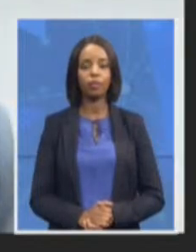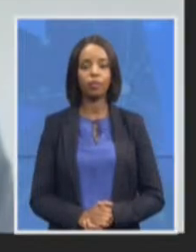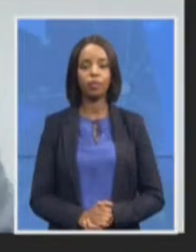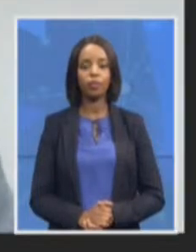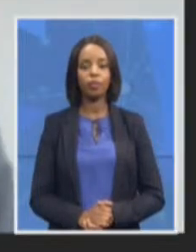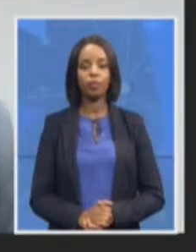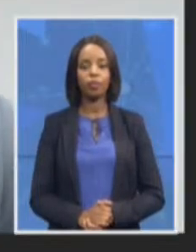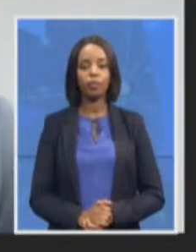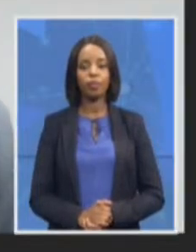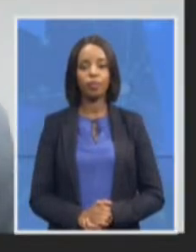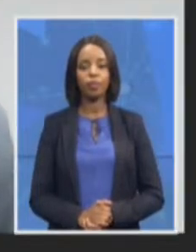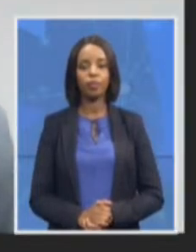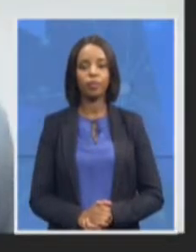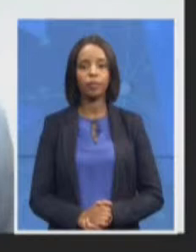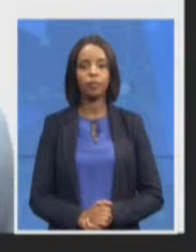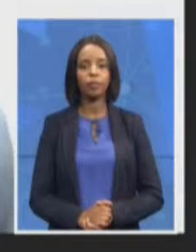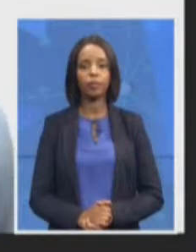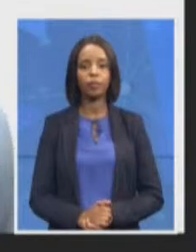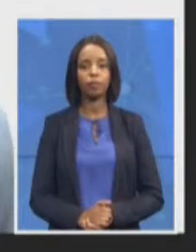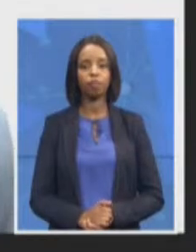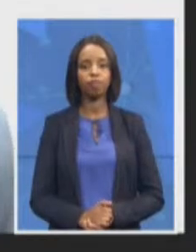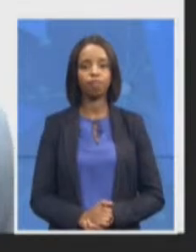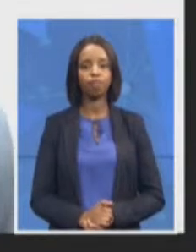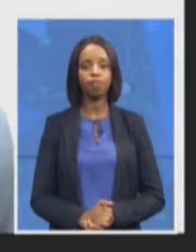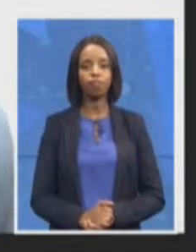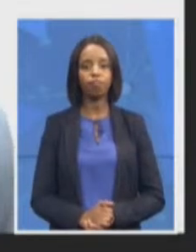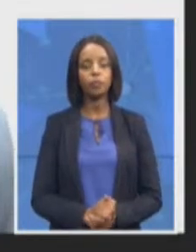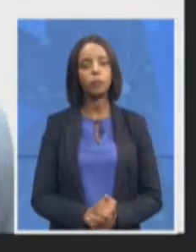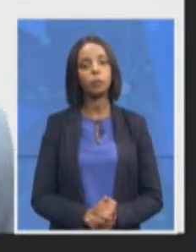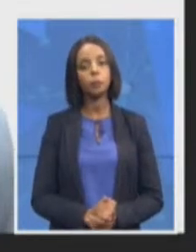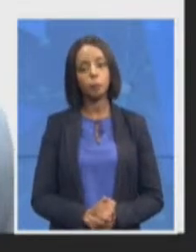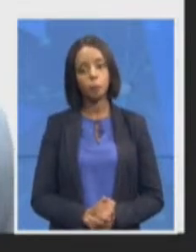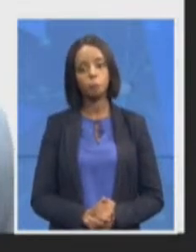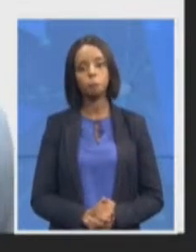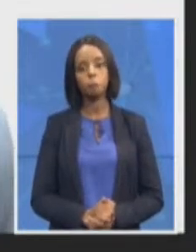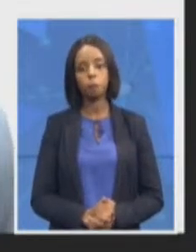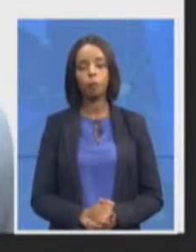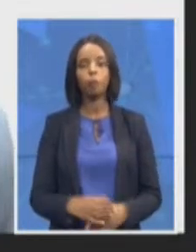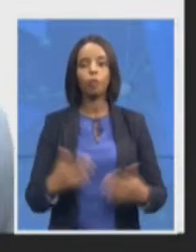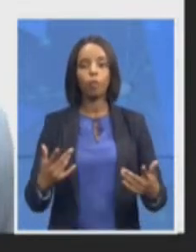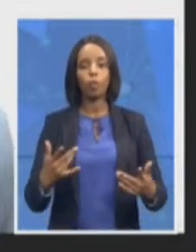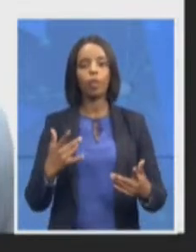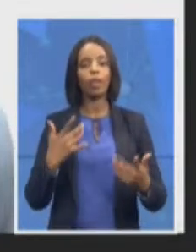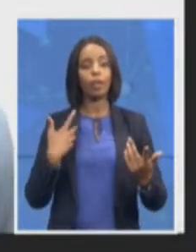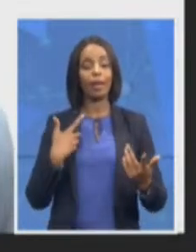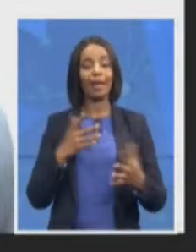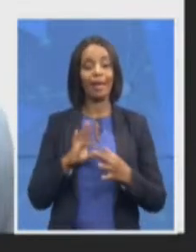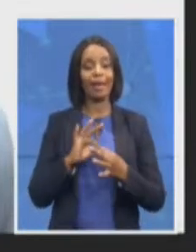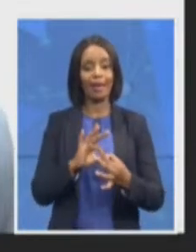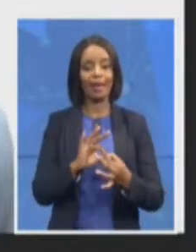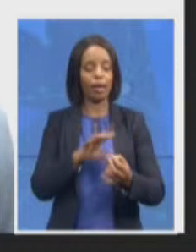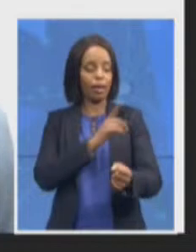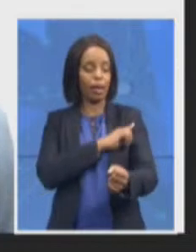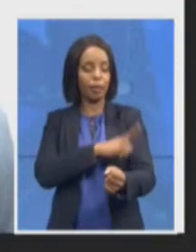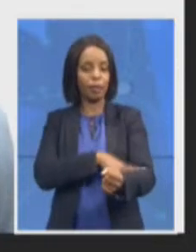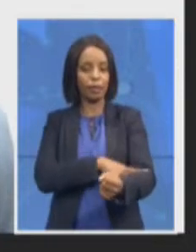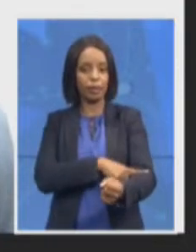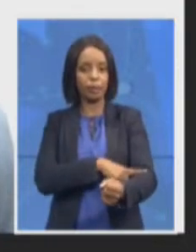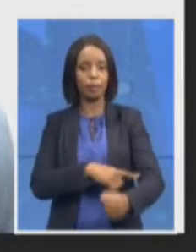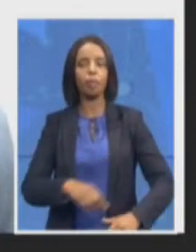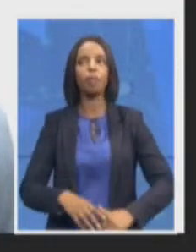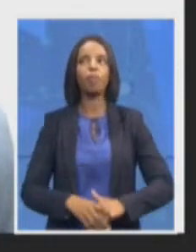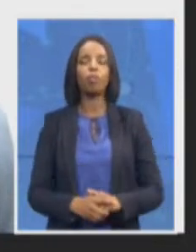so as far as the dedicated capacity is concerned we have created a total